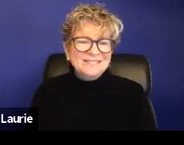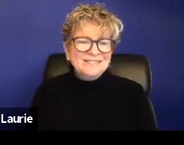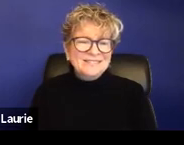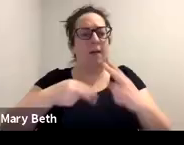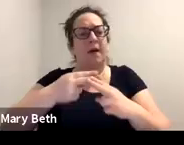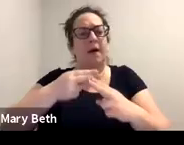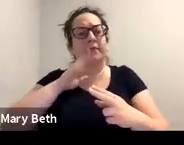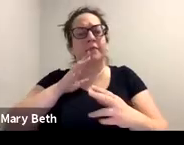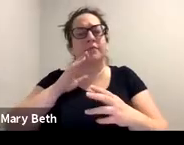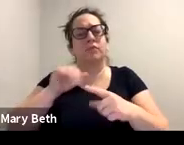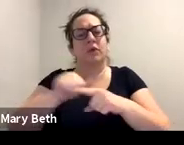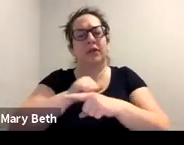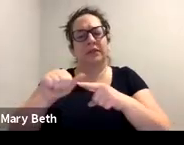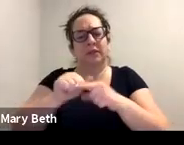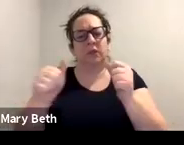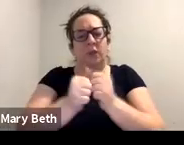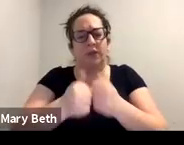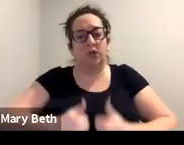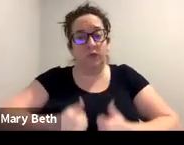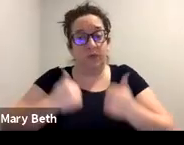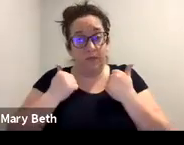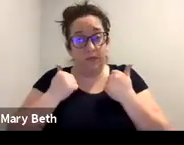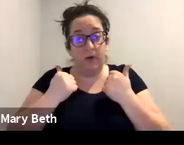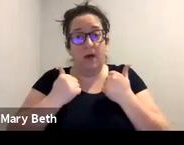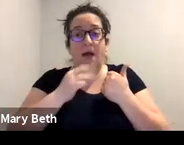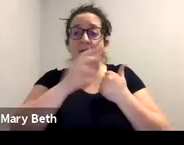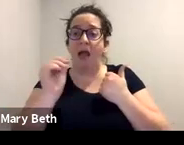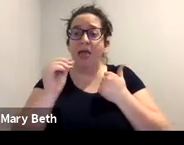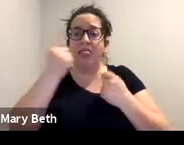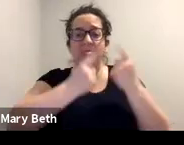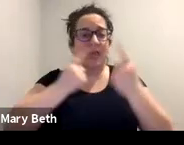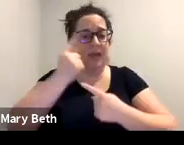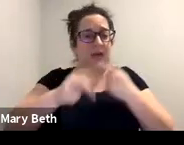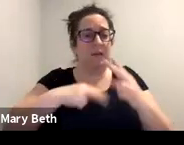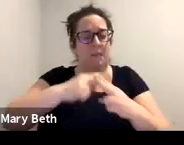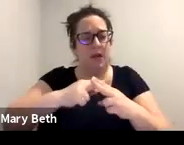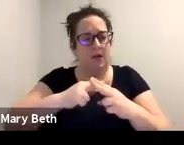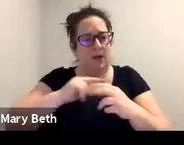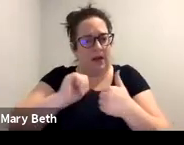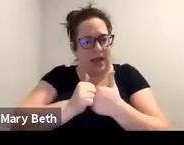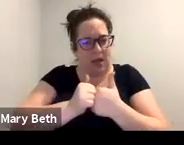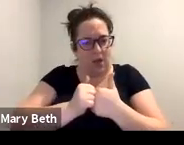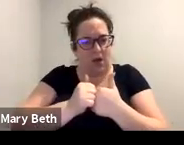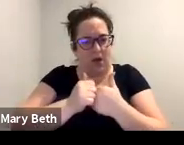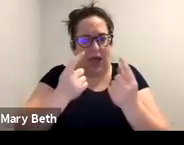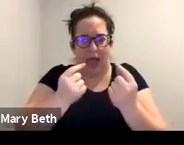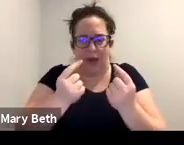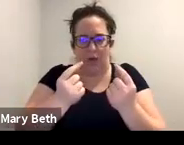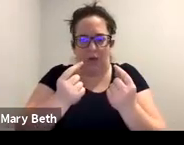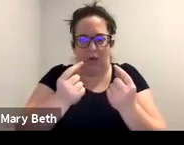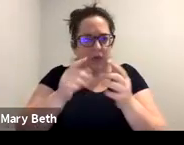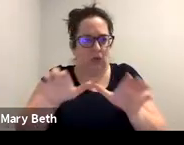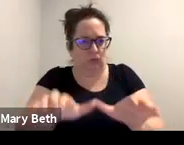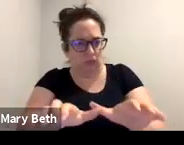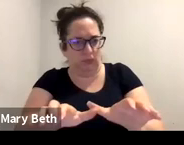survivor and preparing for the hearing and then how to like present the case through tech.